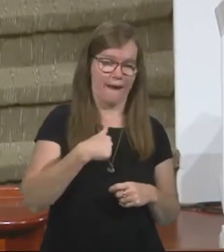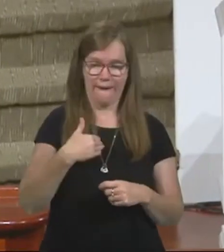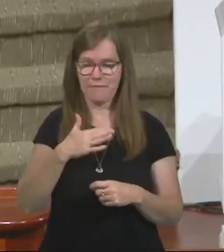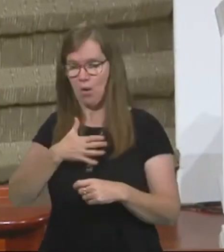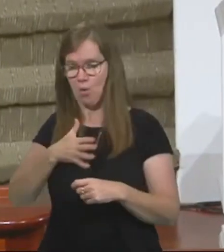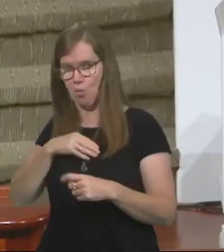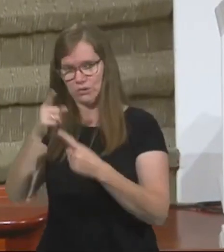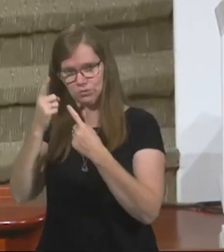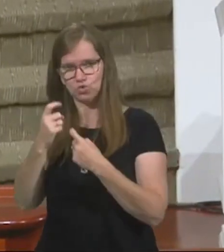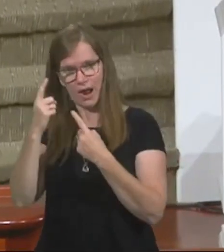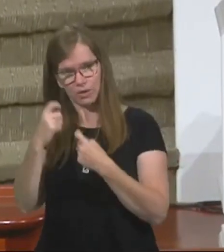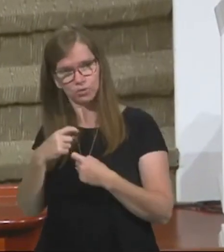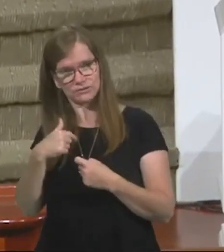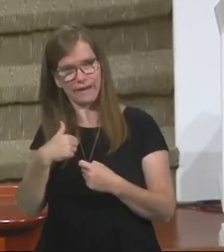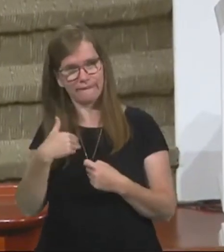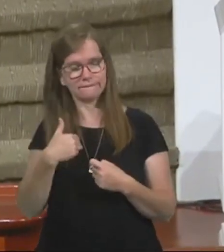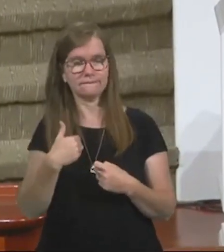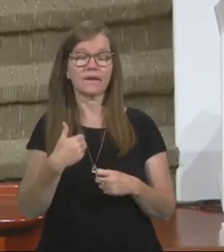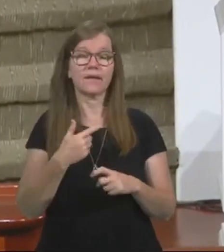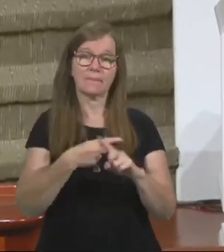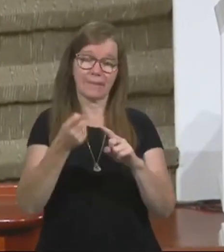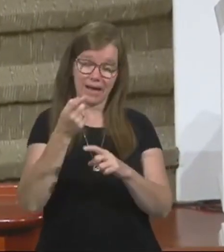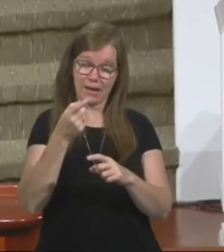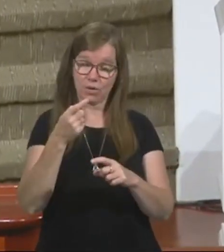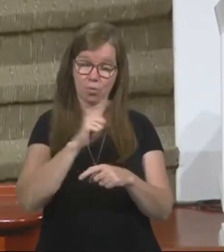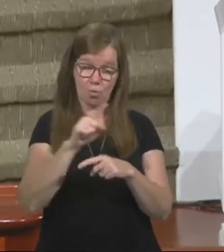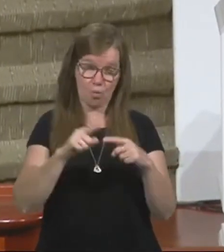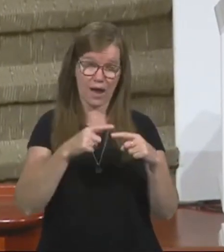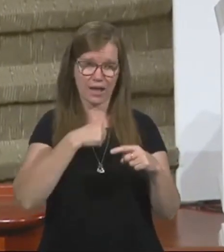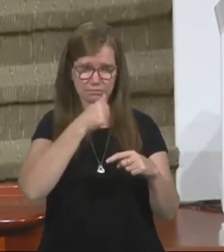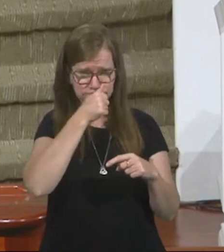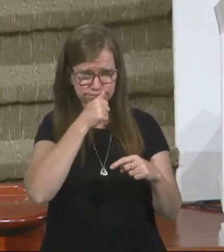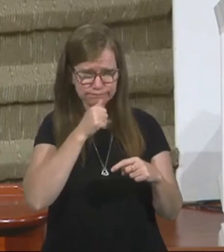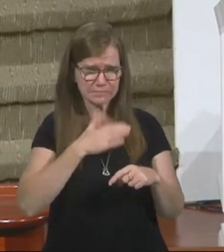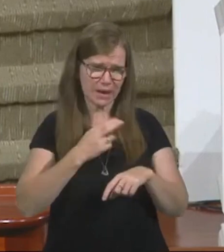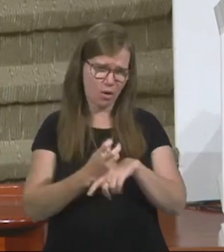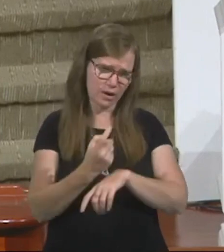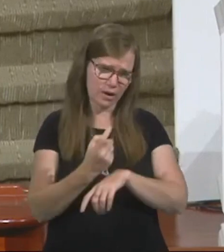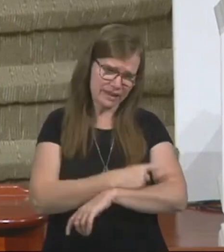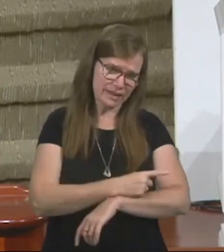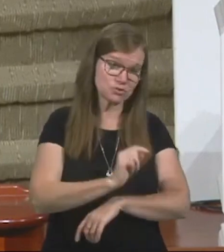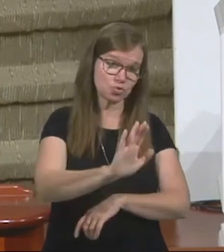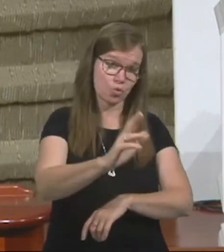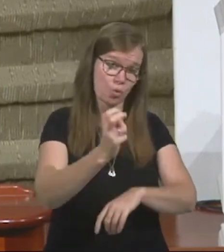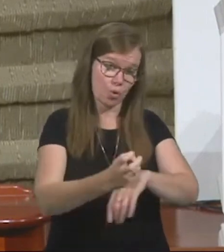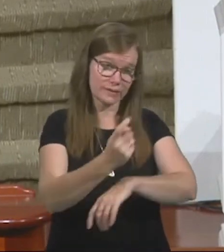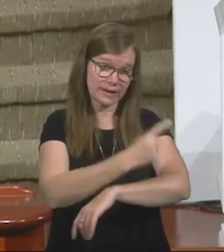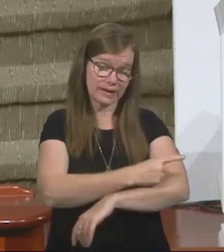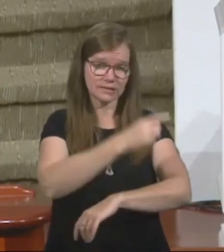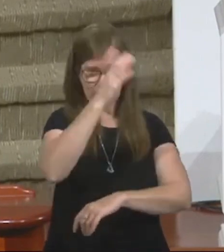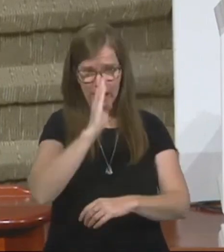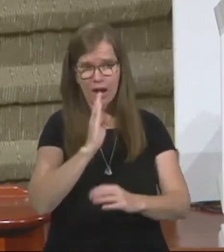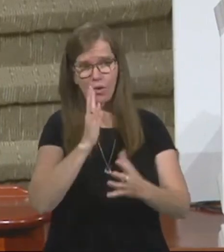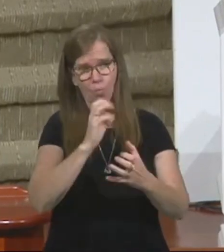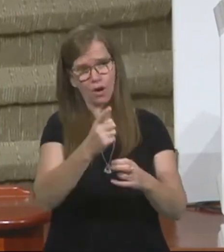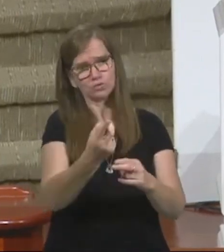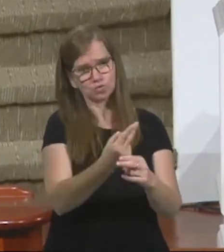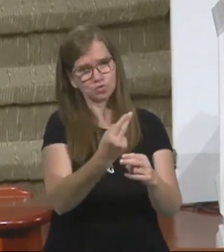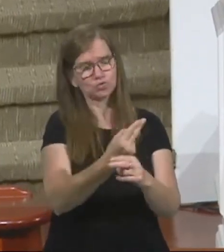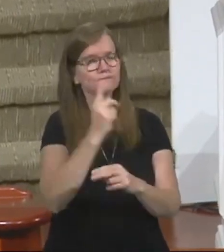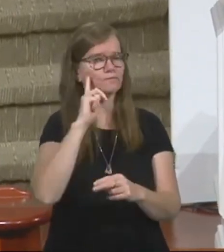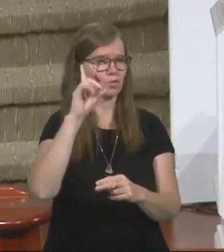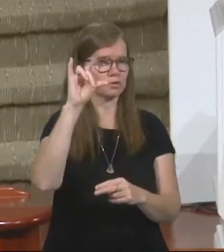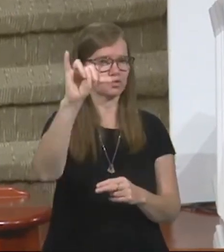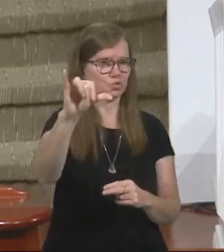unique to me. But the truth of matter is, even what I've gone through, my hard days and your hard days, God wants you to use them for